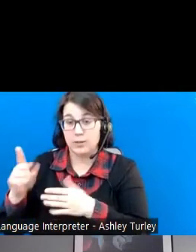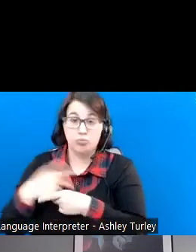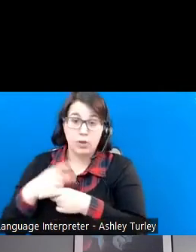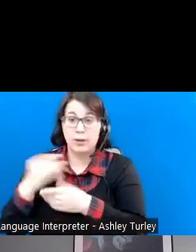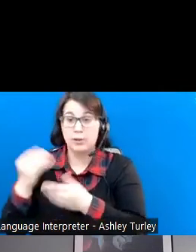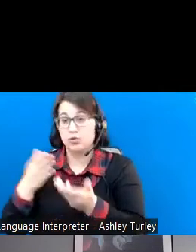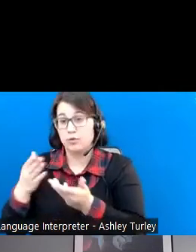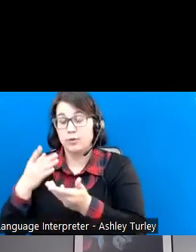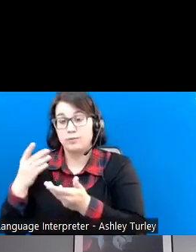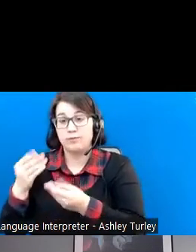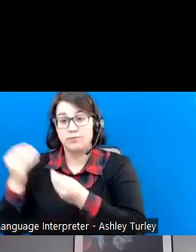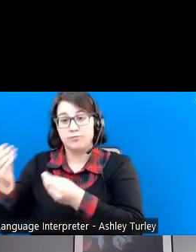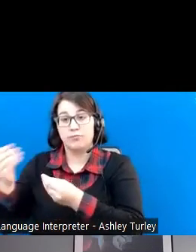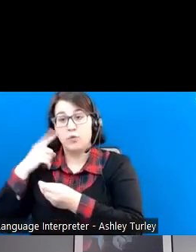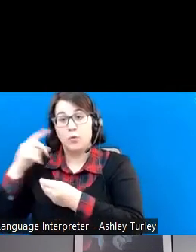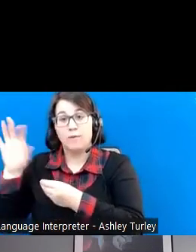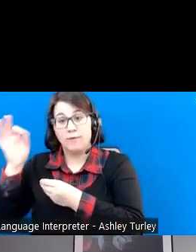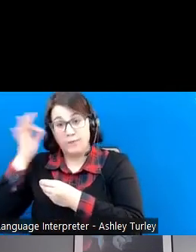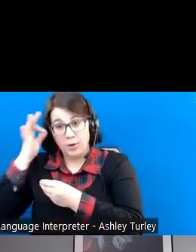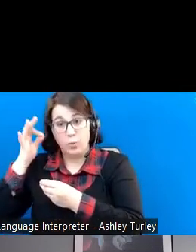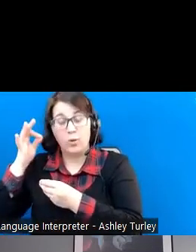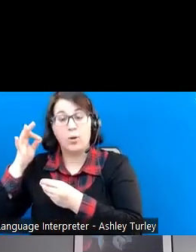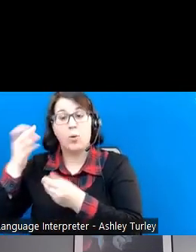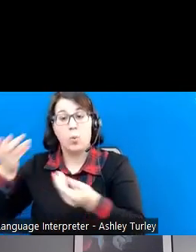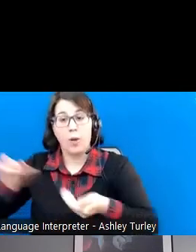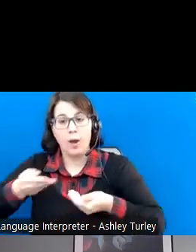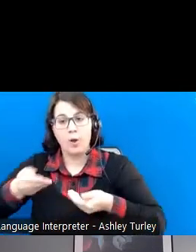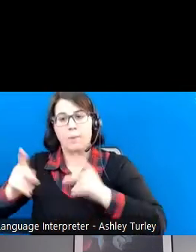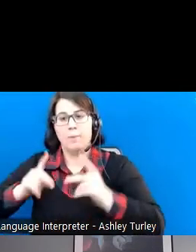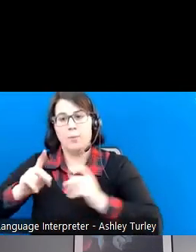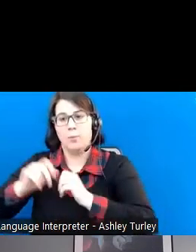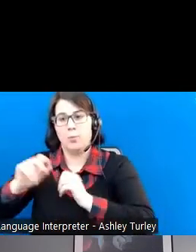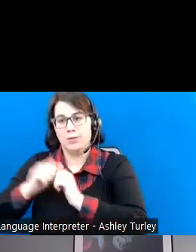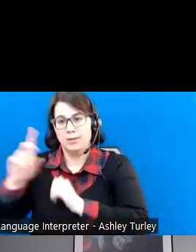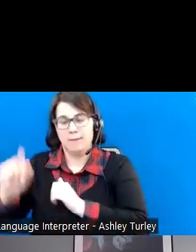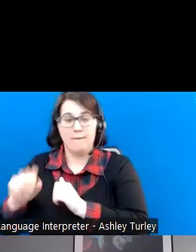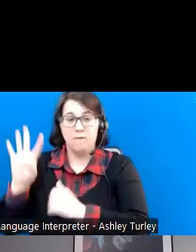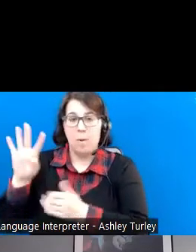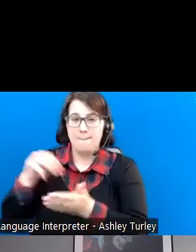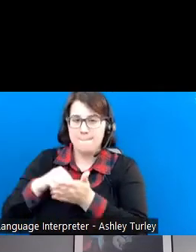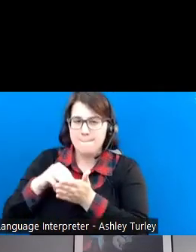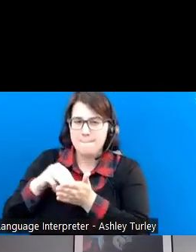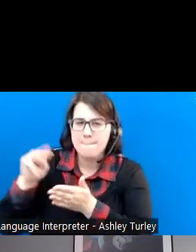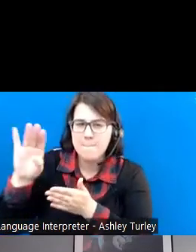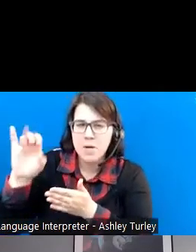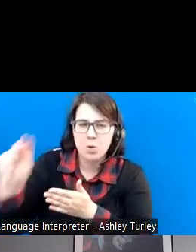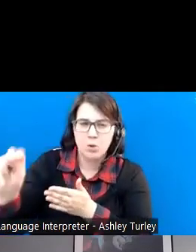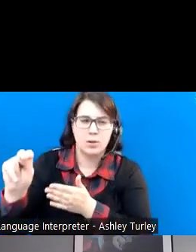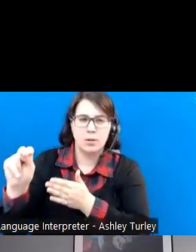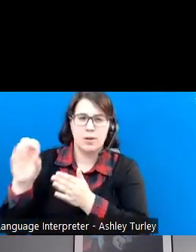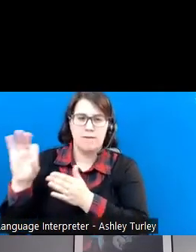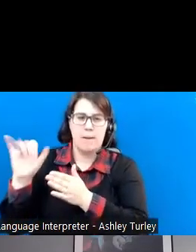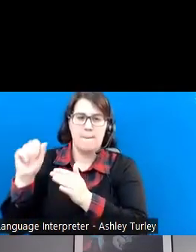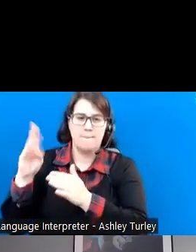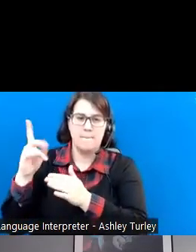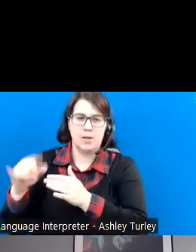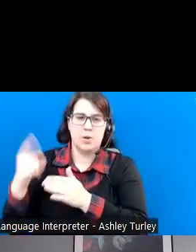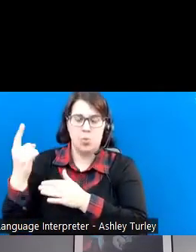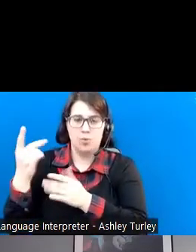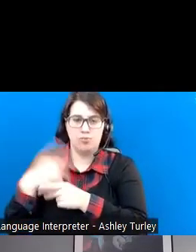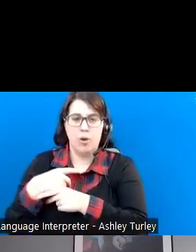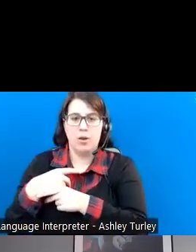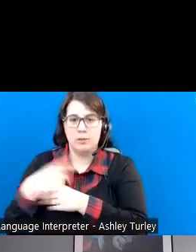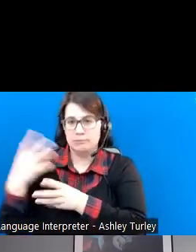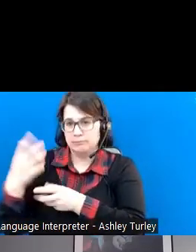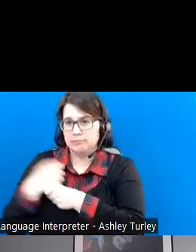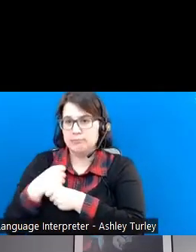employing people with disabilities. There are 4 billion of AbilityOne products and services were produced by the federal government or procured by the federal government